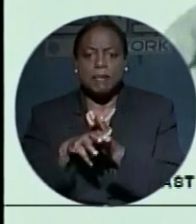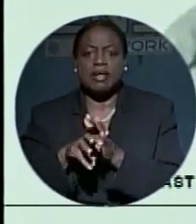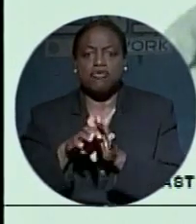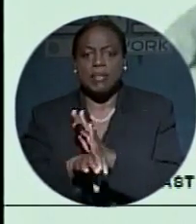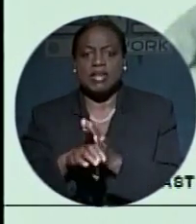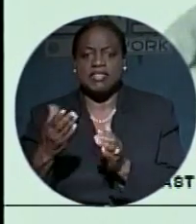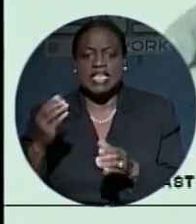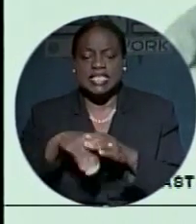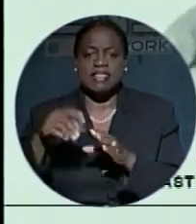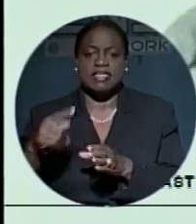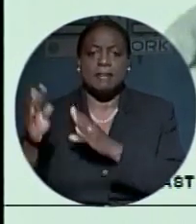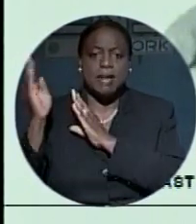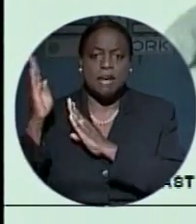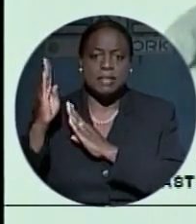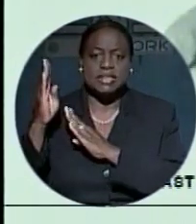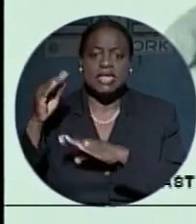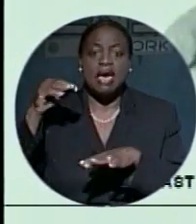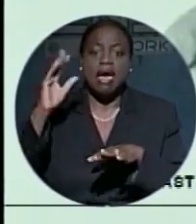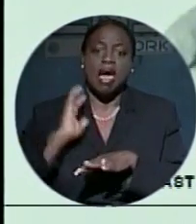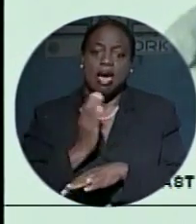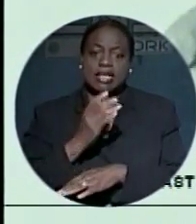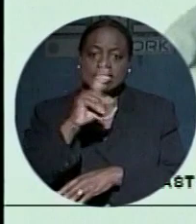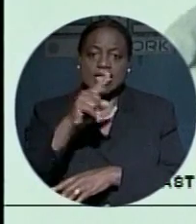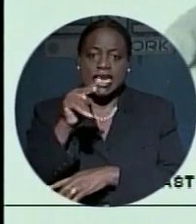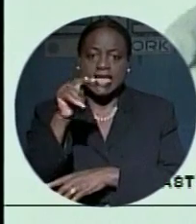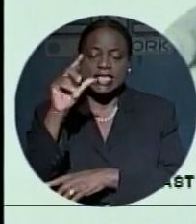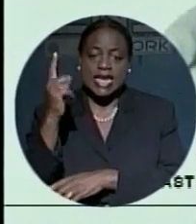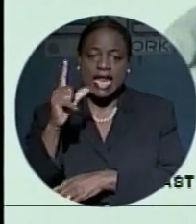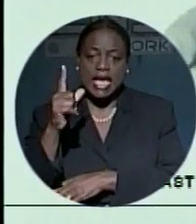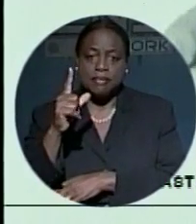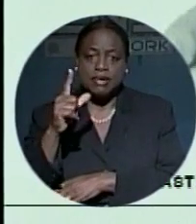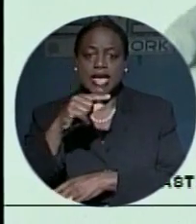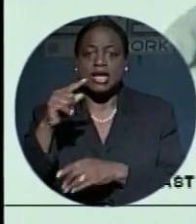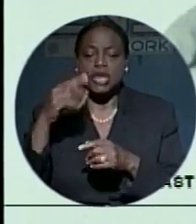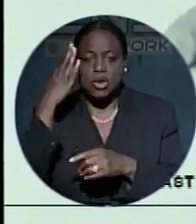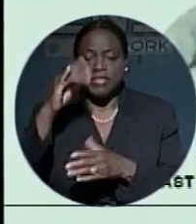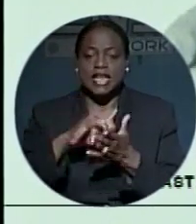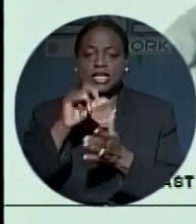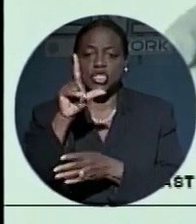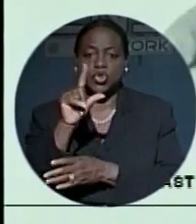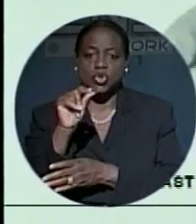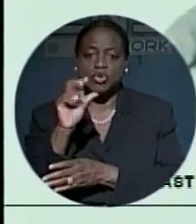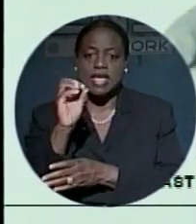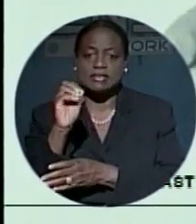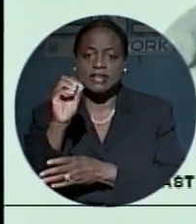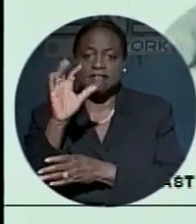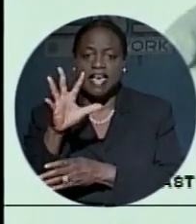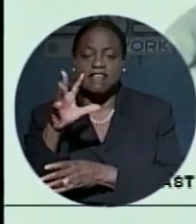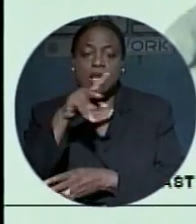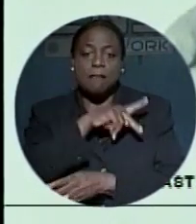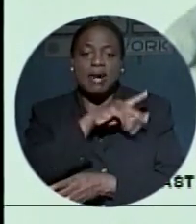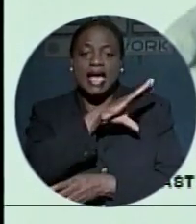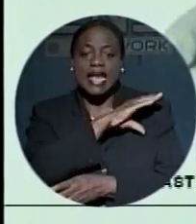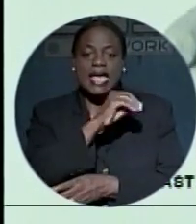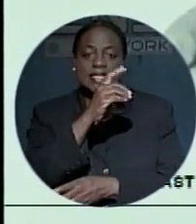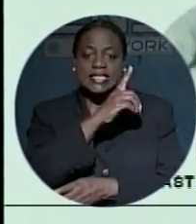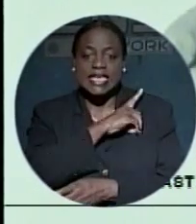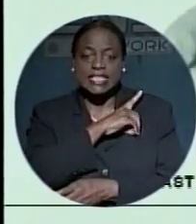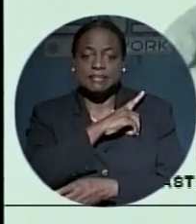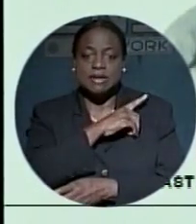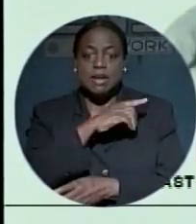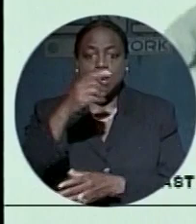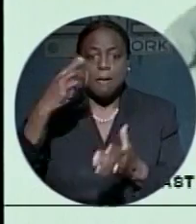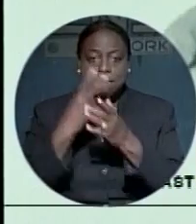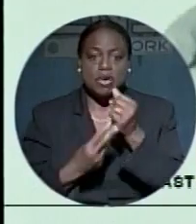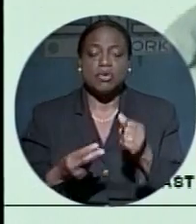archives reveal that on New Year's Eve 2005, Pratt and Deslyn Nichols, both of Haitian heritage and on the run for three